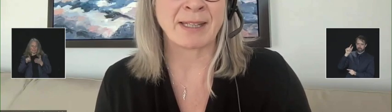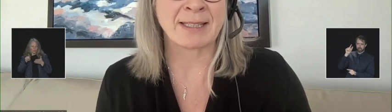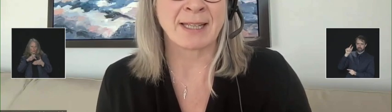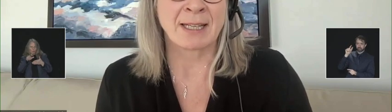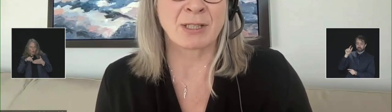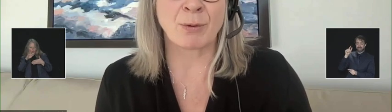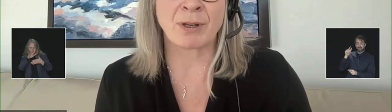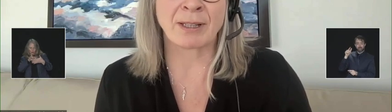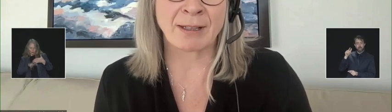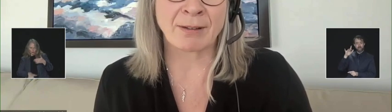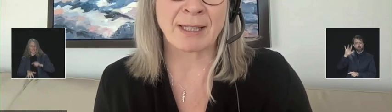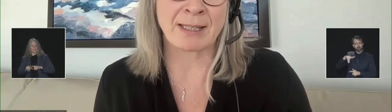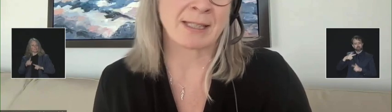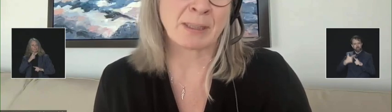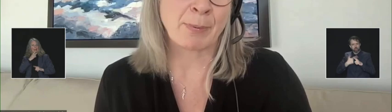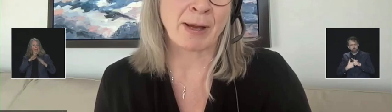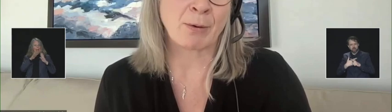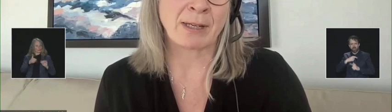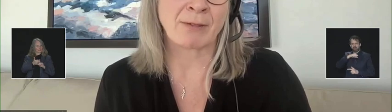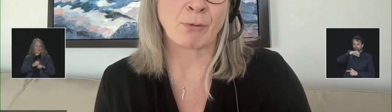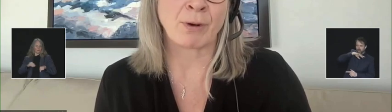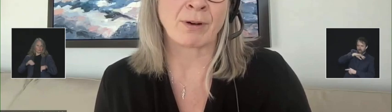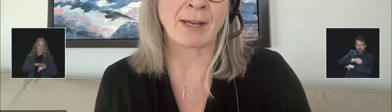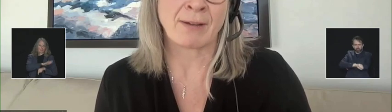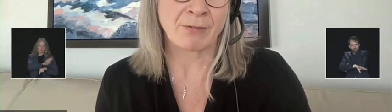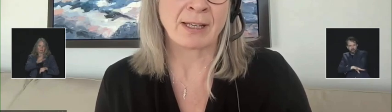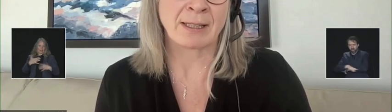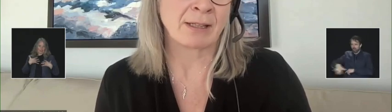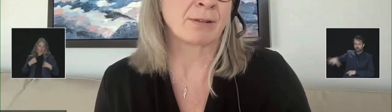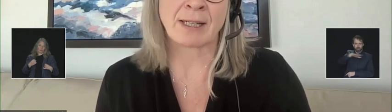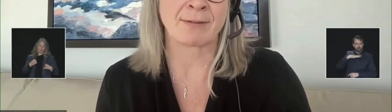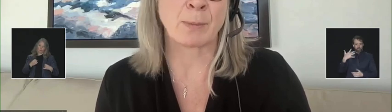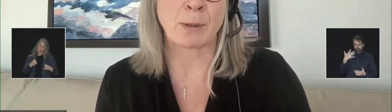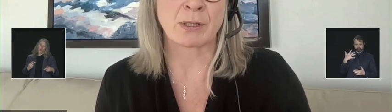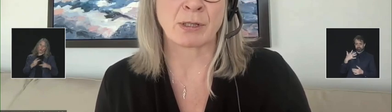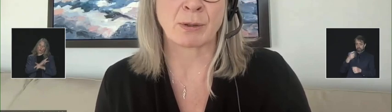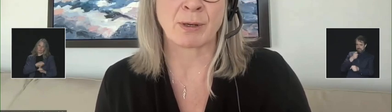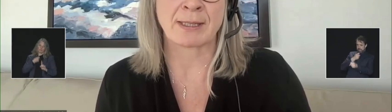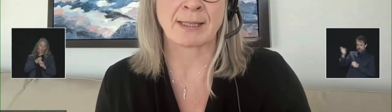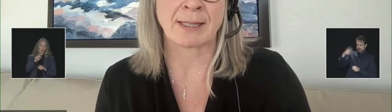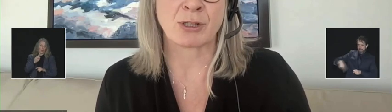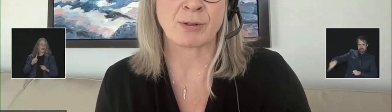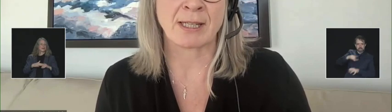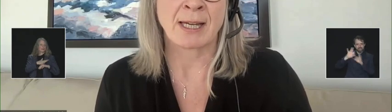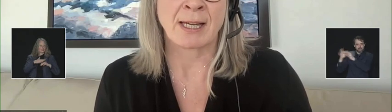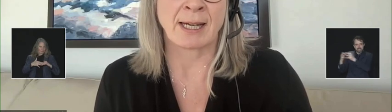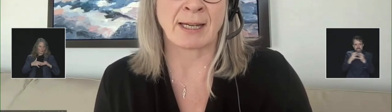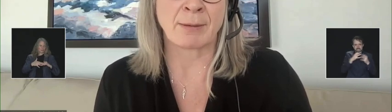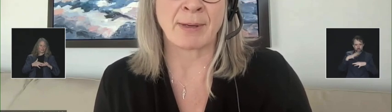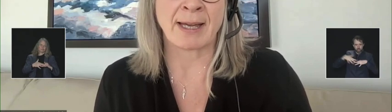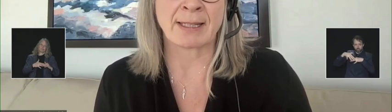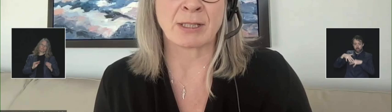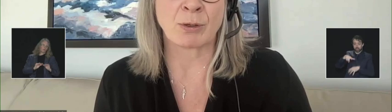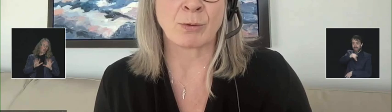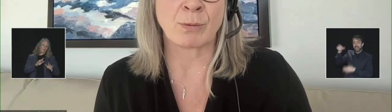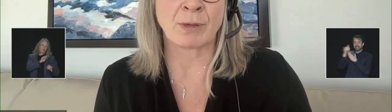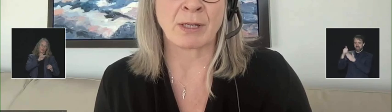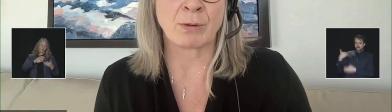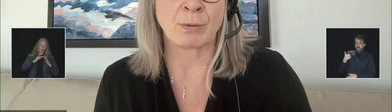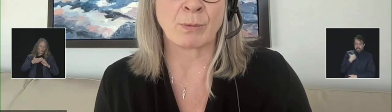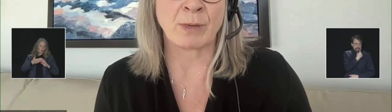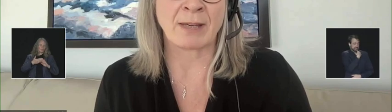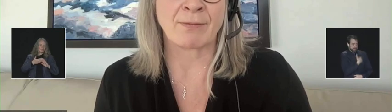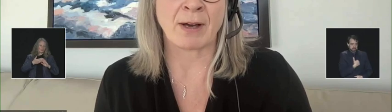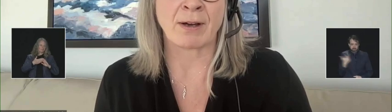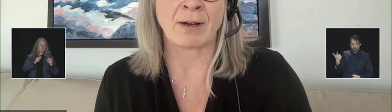and their families. So clearly, this is a priority for every leader that I've spoken to across the country. And so,